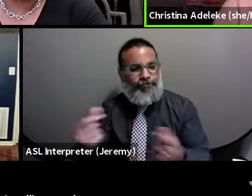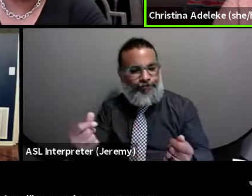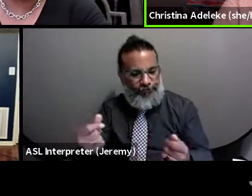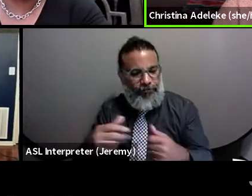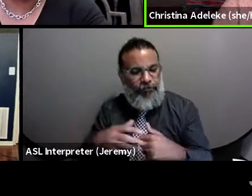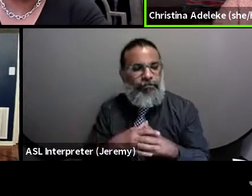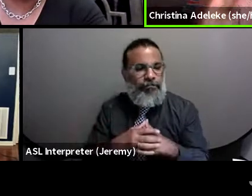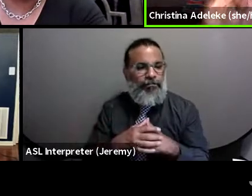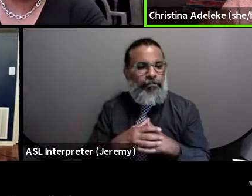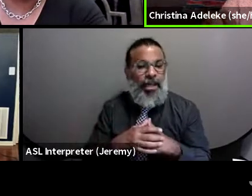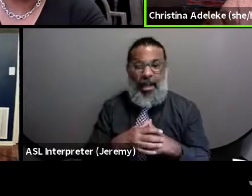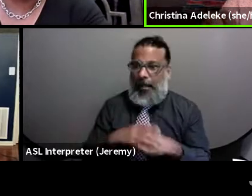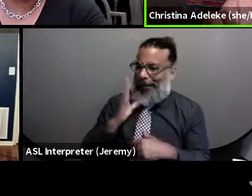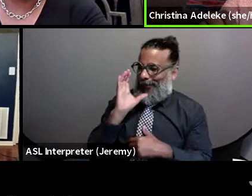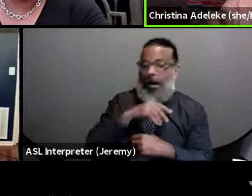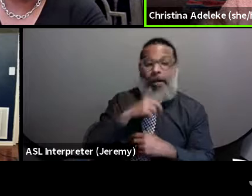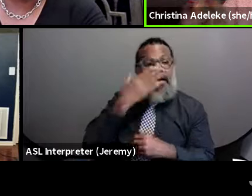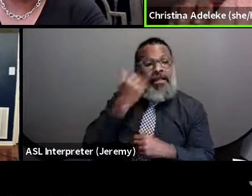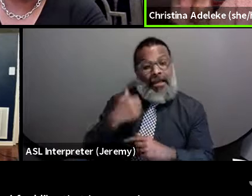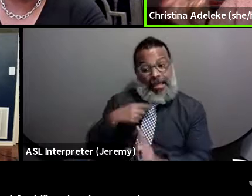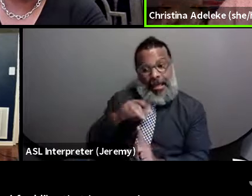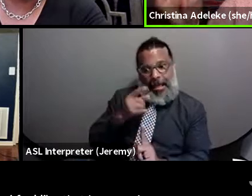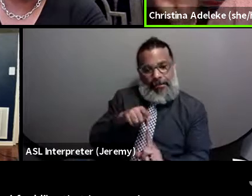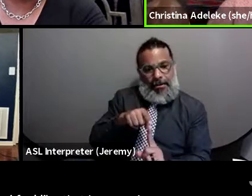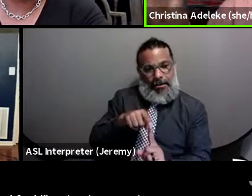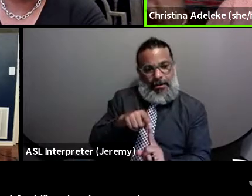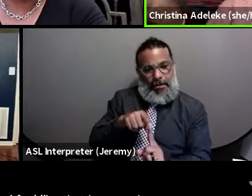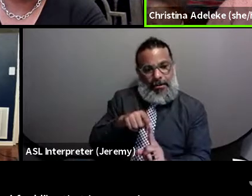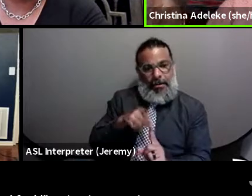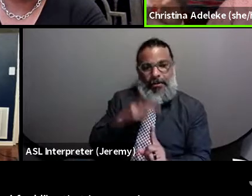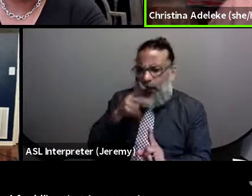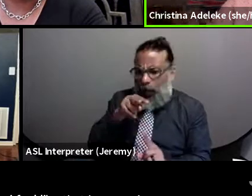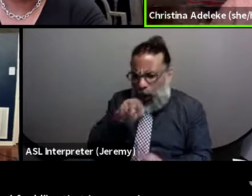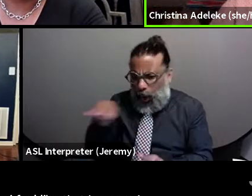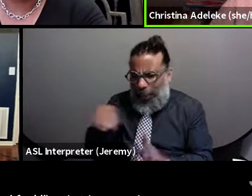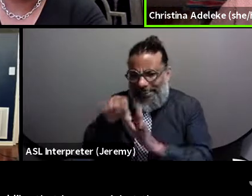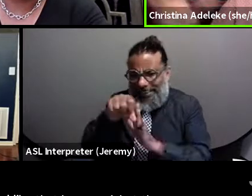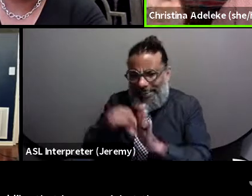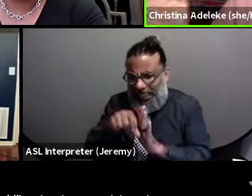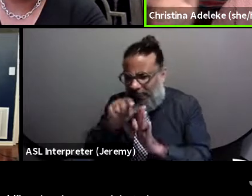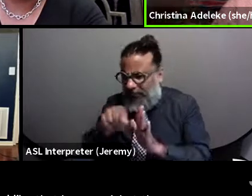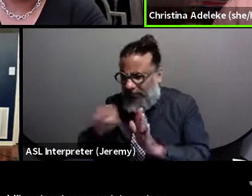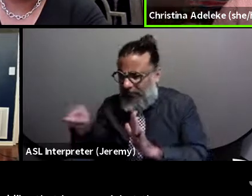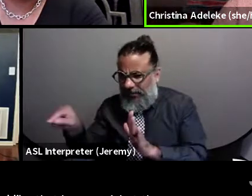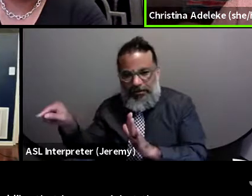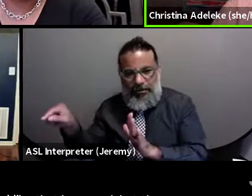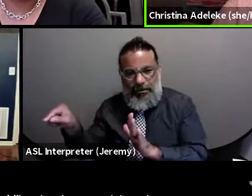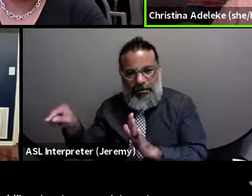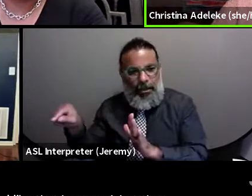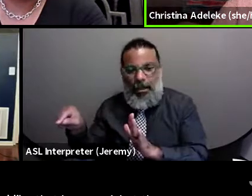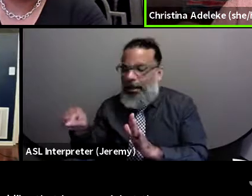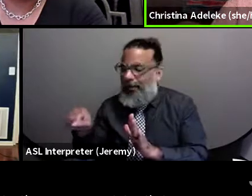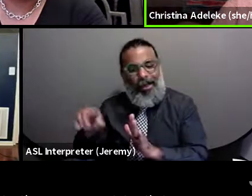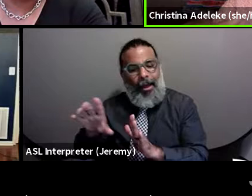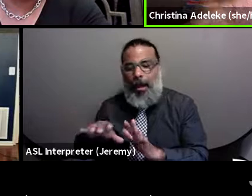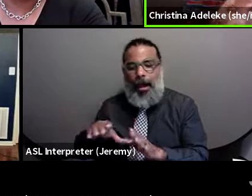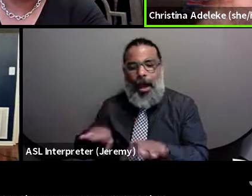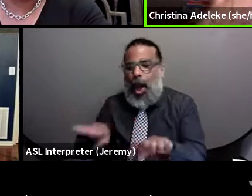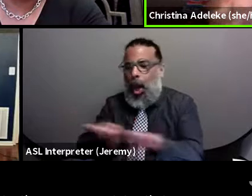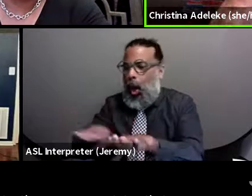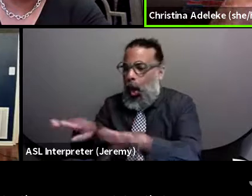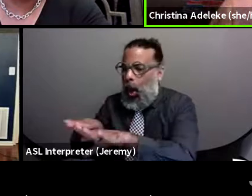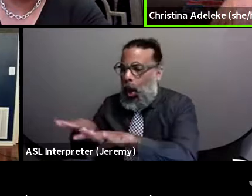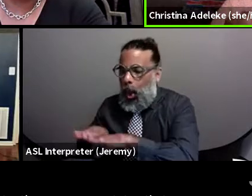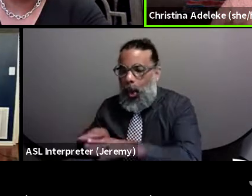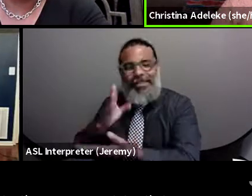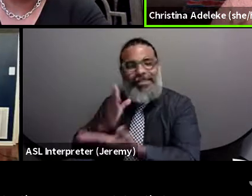Yeah, because it's weird, because I feel like that happened, but then if you look state by state, there were some states that were shutting down their syringe exchange programs. So